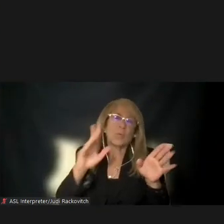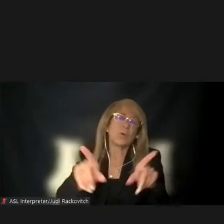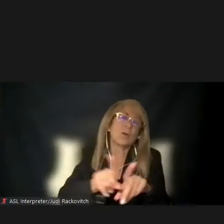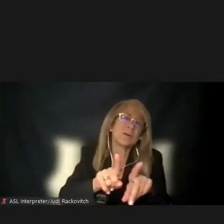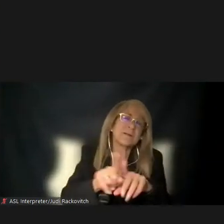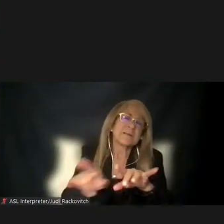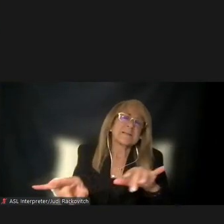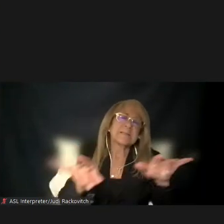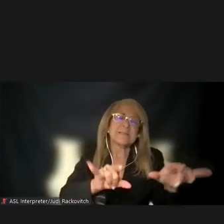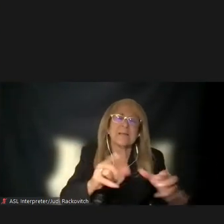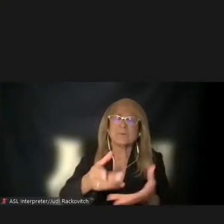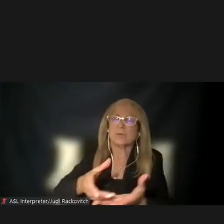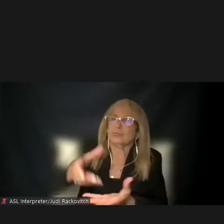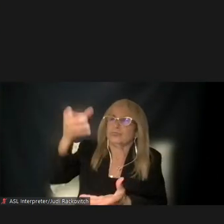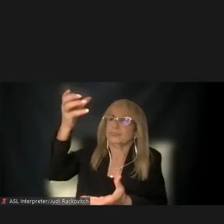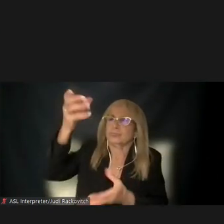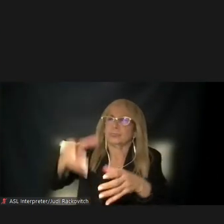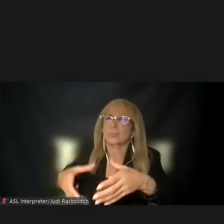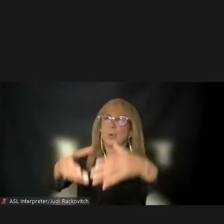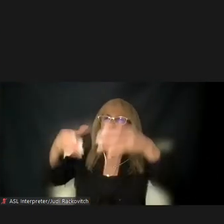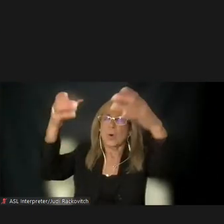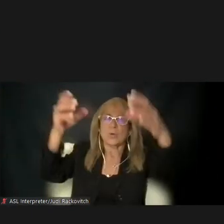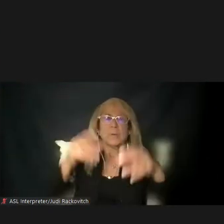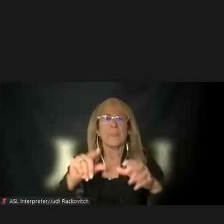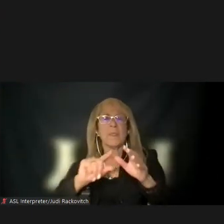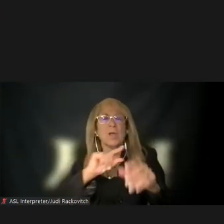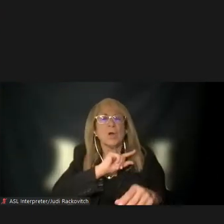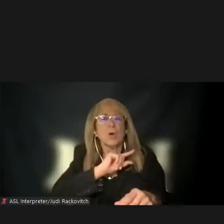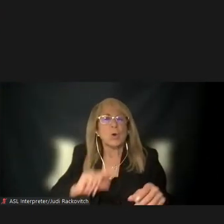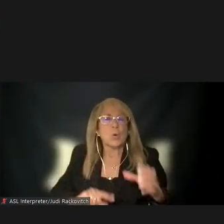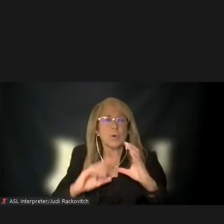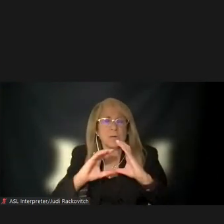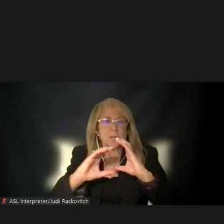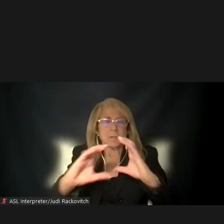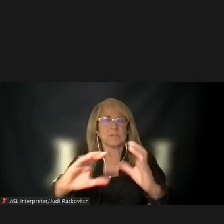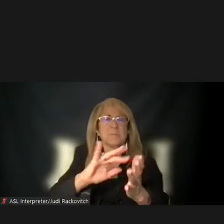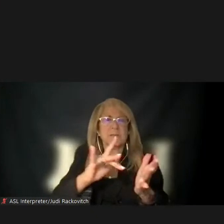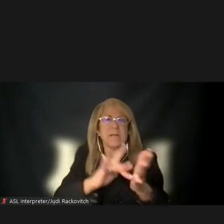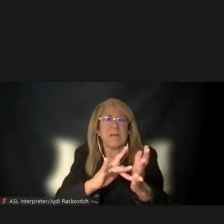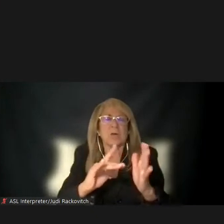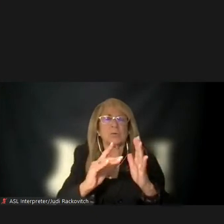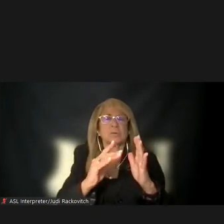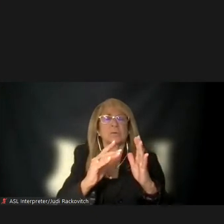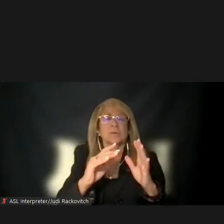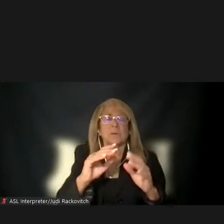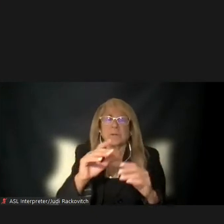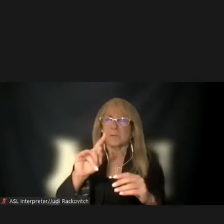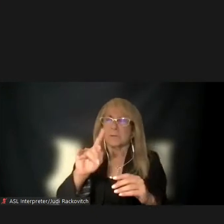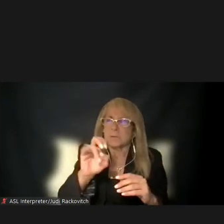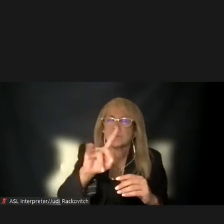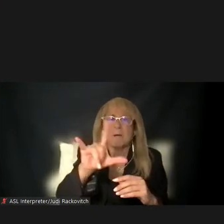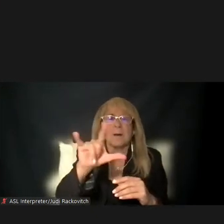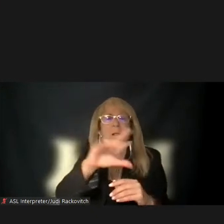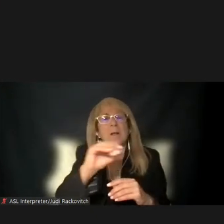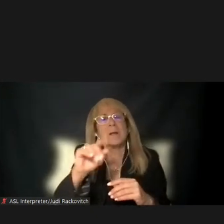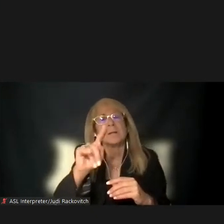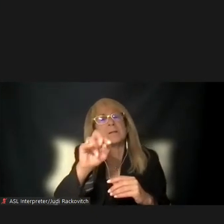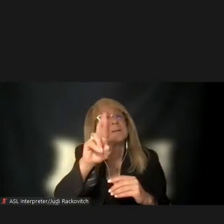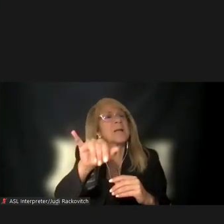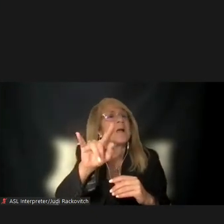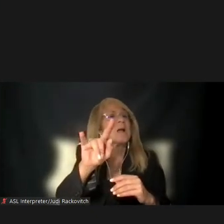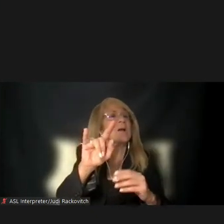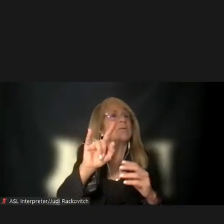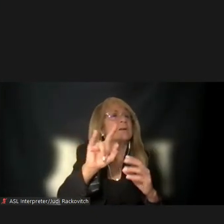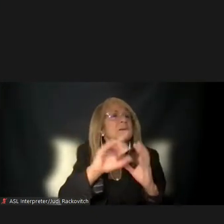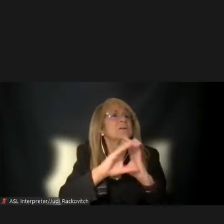control infrastructure. Near the Queens Midtown Tunnel and Hugh Carey Tunnel, there will be some traffic diversions on the highway system that could result in more than a